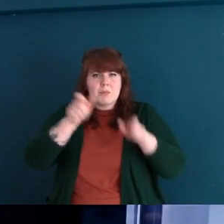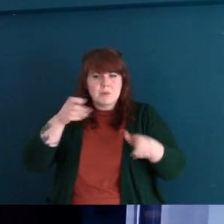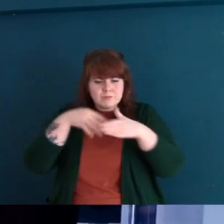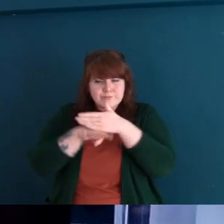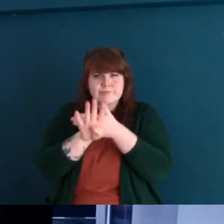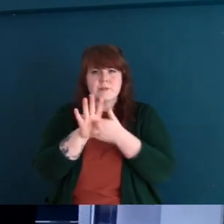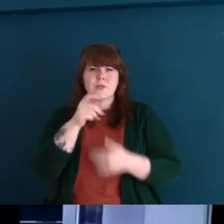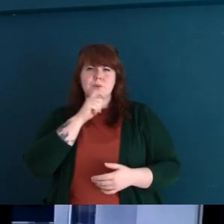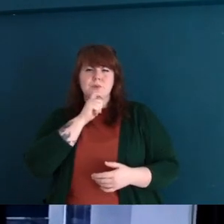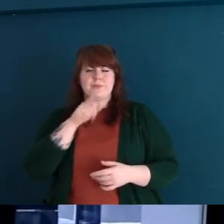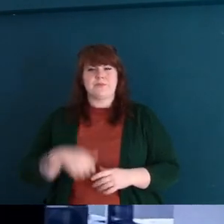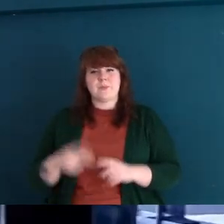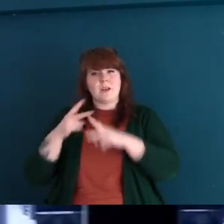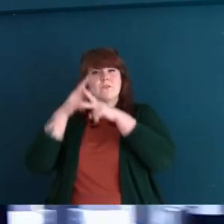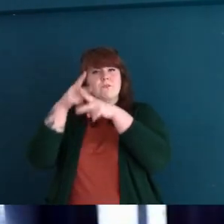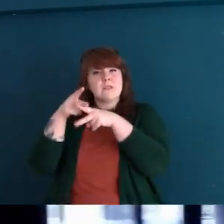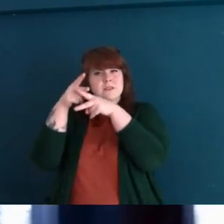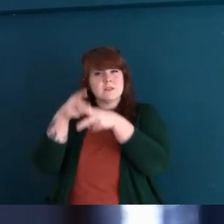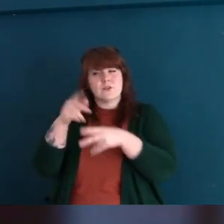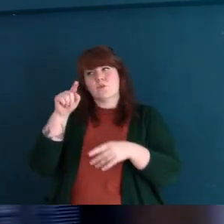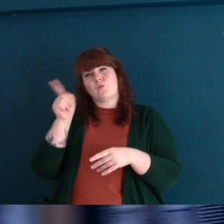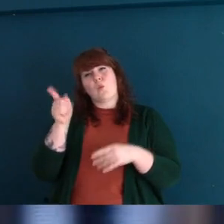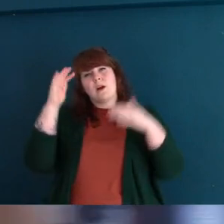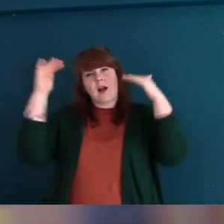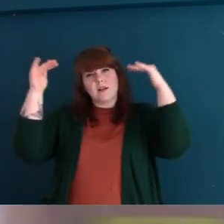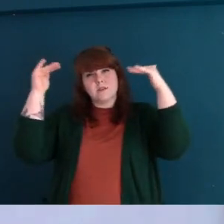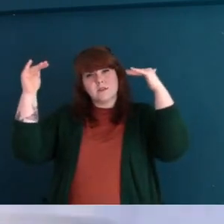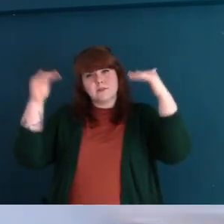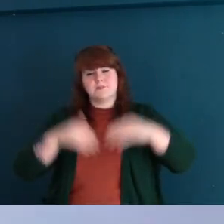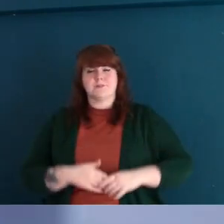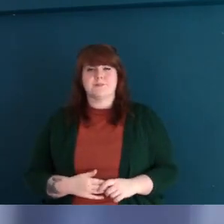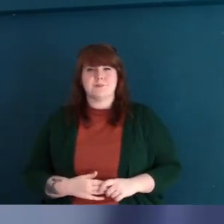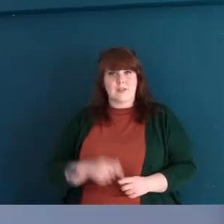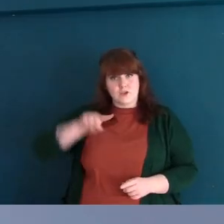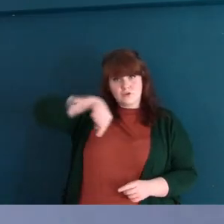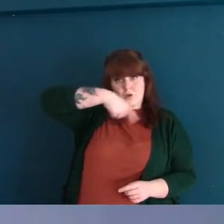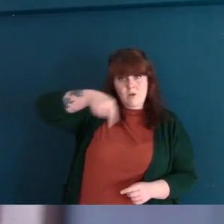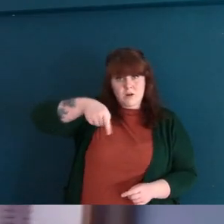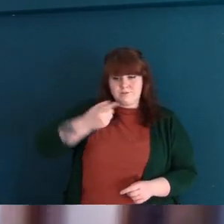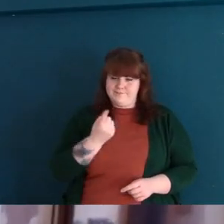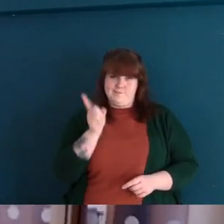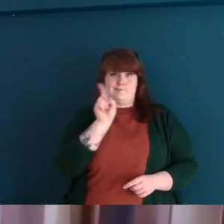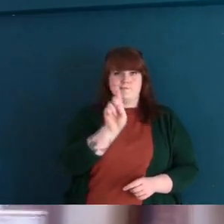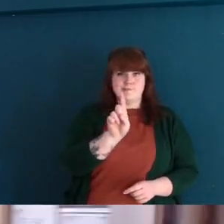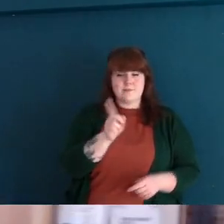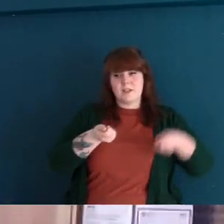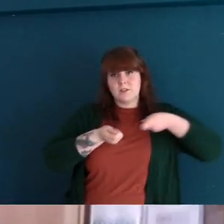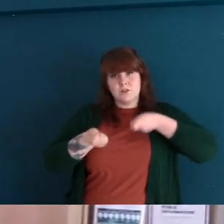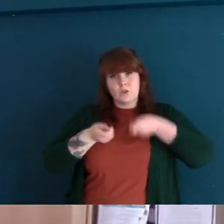and adults to come in. If we turn round past the janitor's office we can see